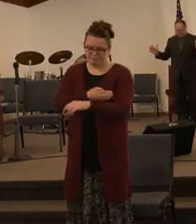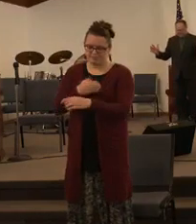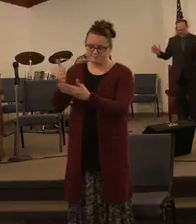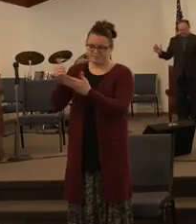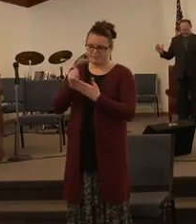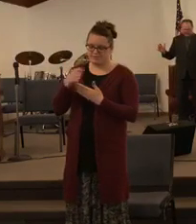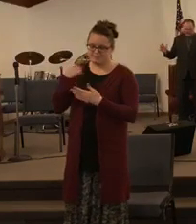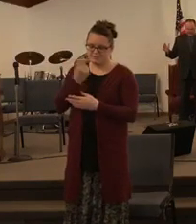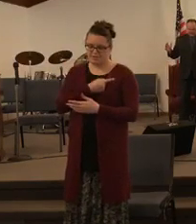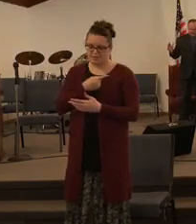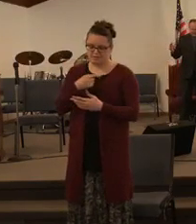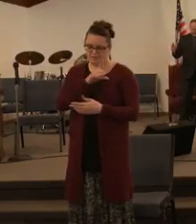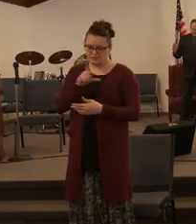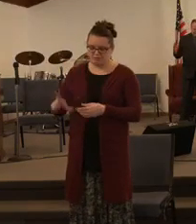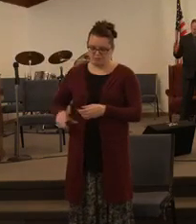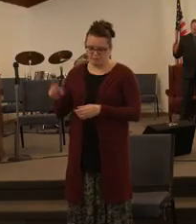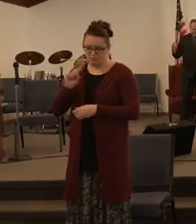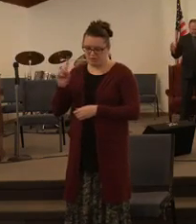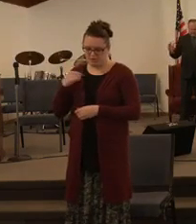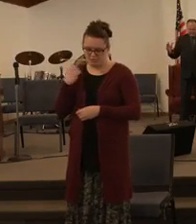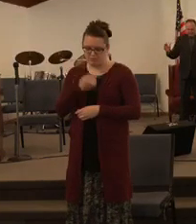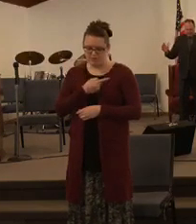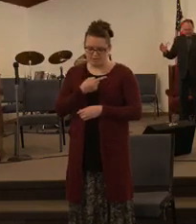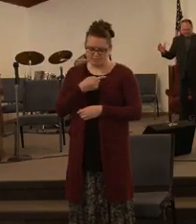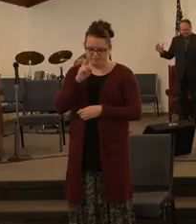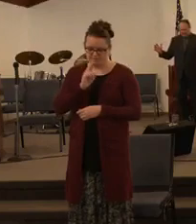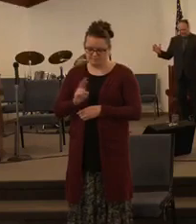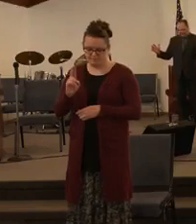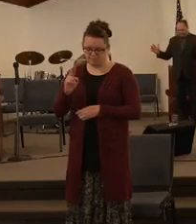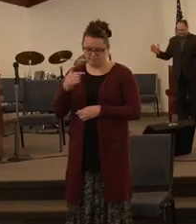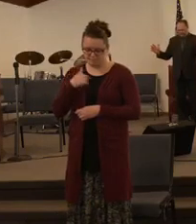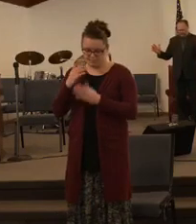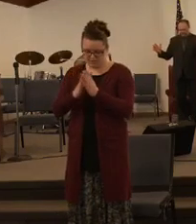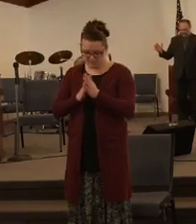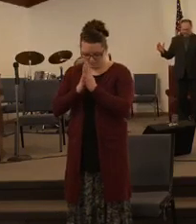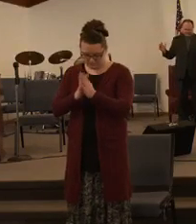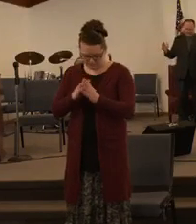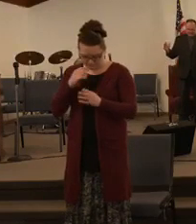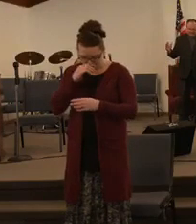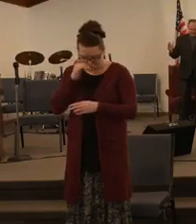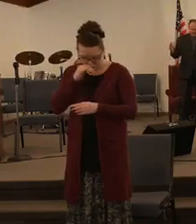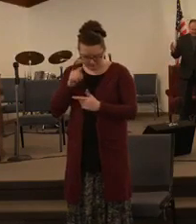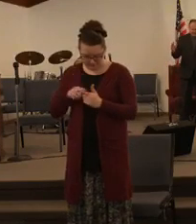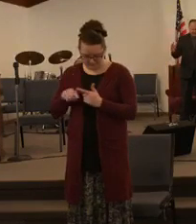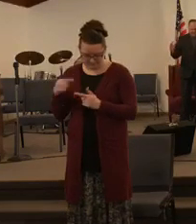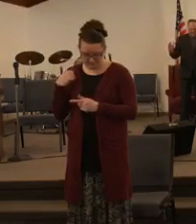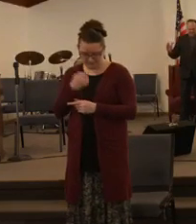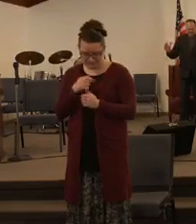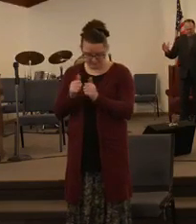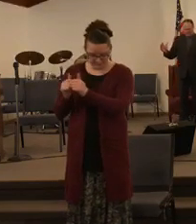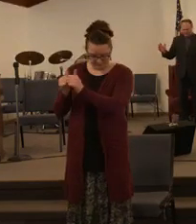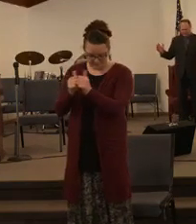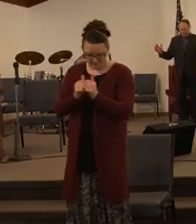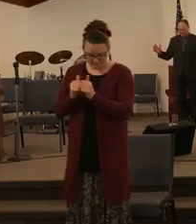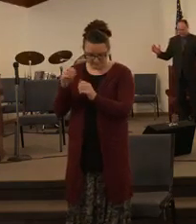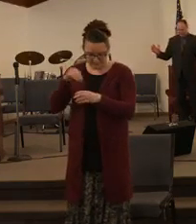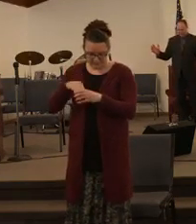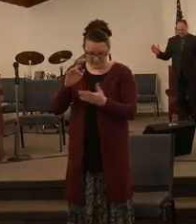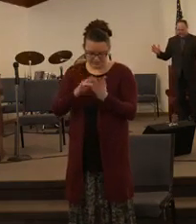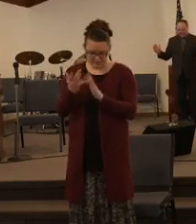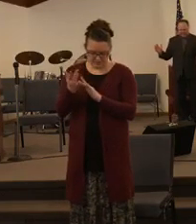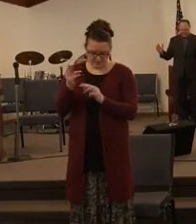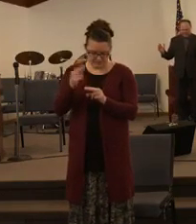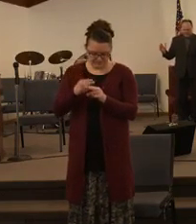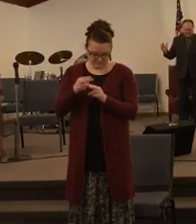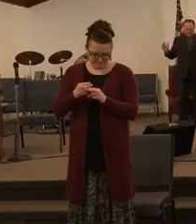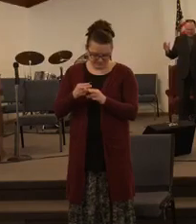wherever we may be strength and encourage we pray until we're able to meet again Lord we're asking it in Jesus precious